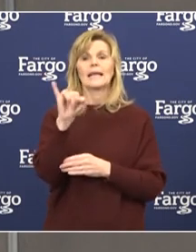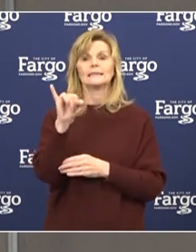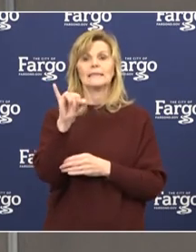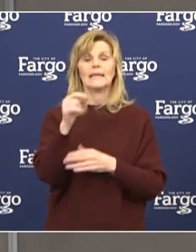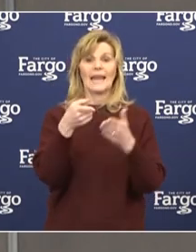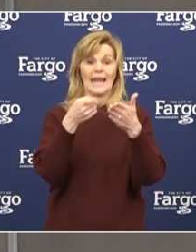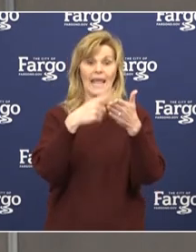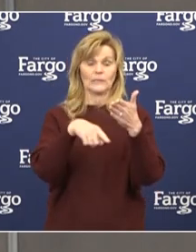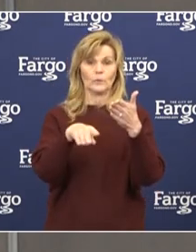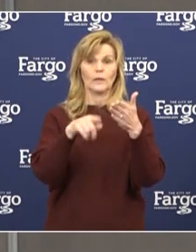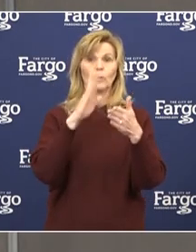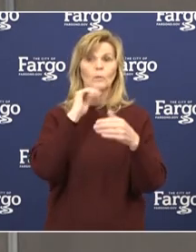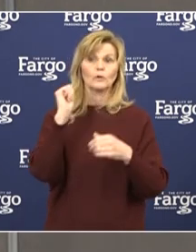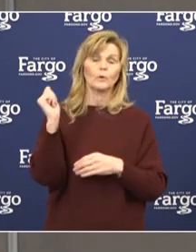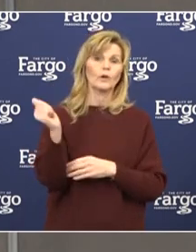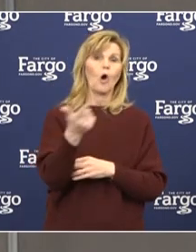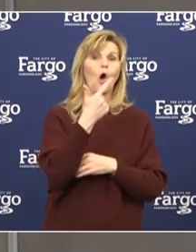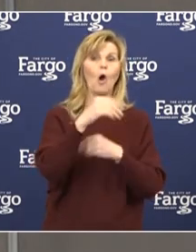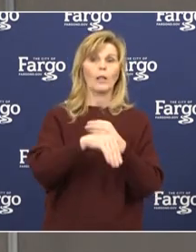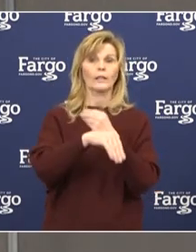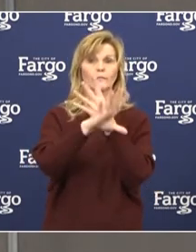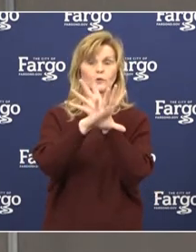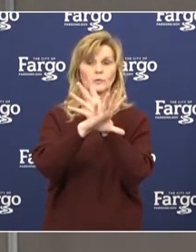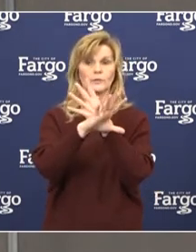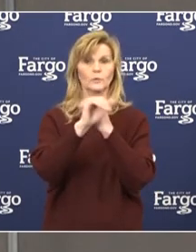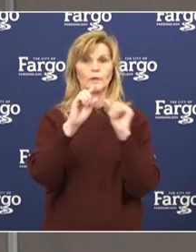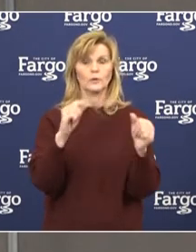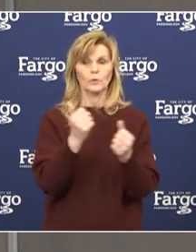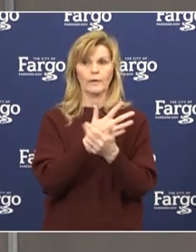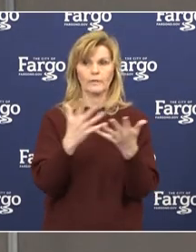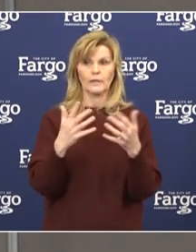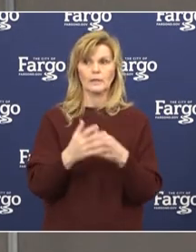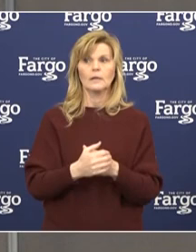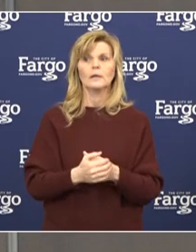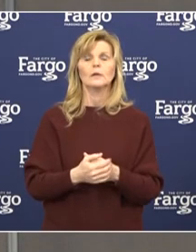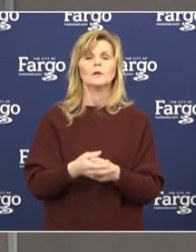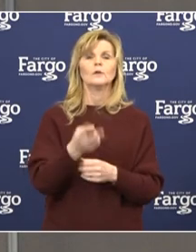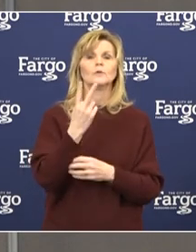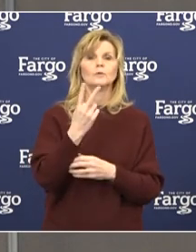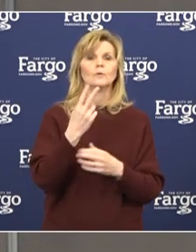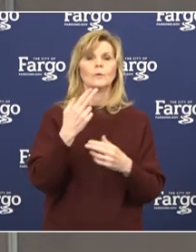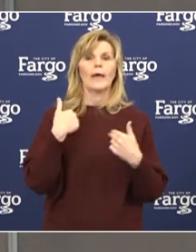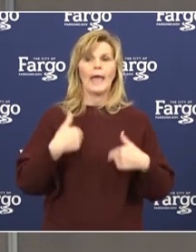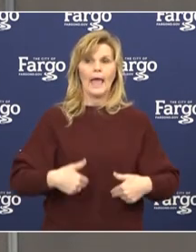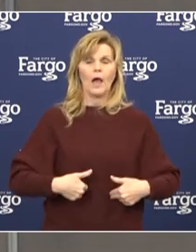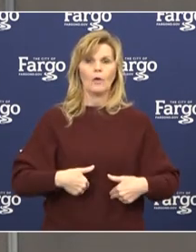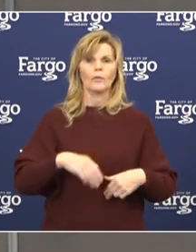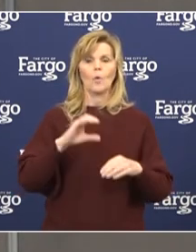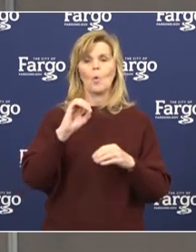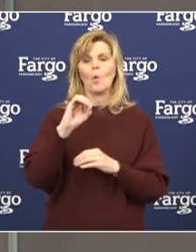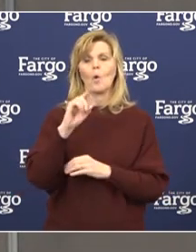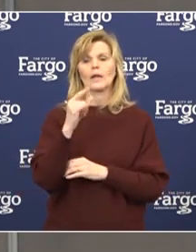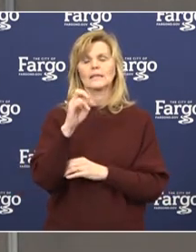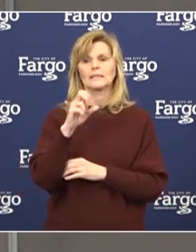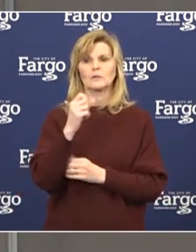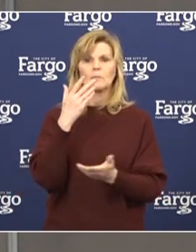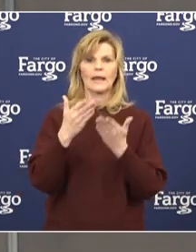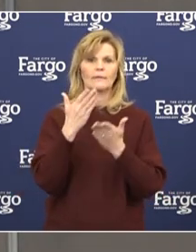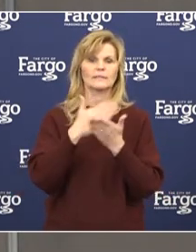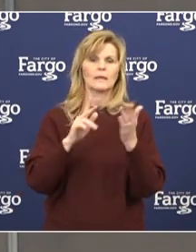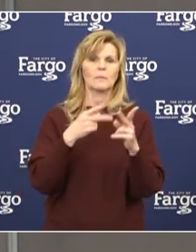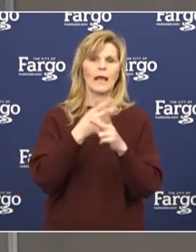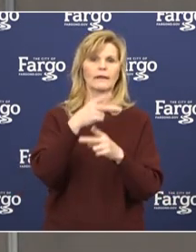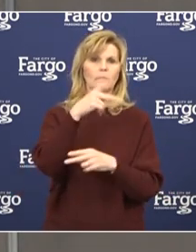week so that we can do some things and two organizations, health organizations, may have some type of PowerPoints or